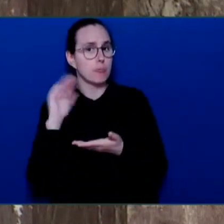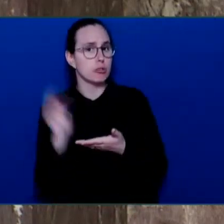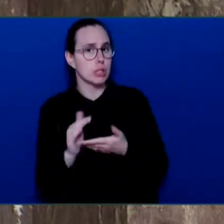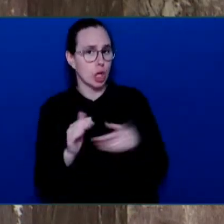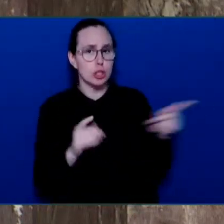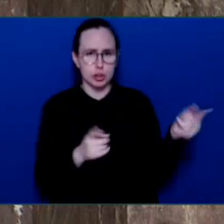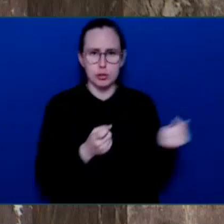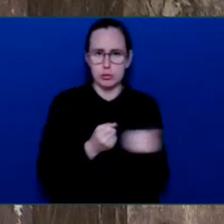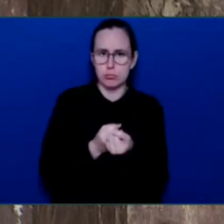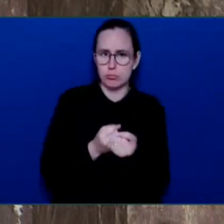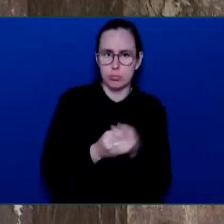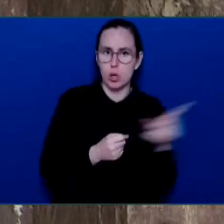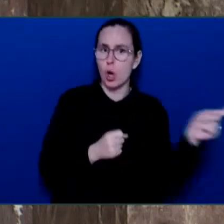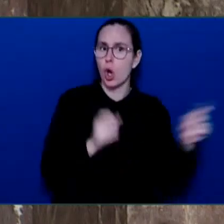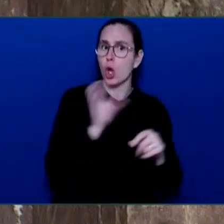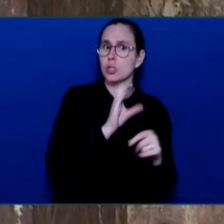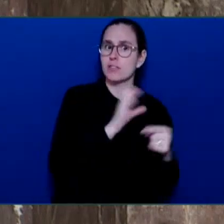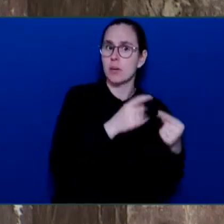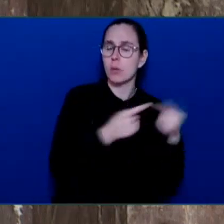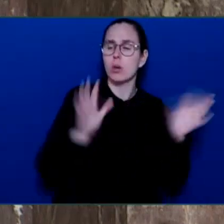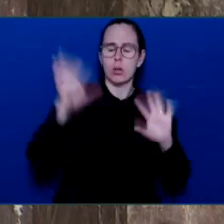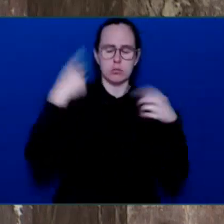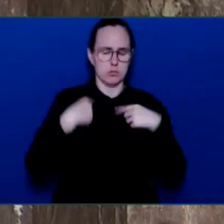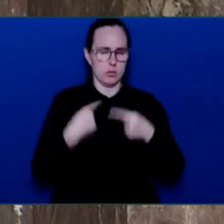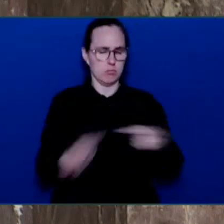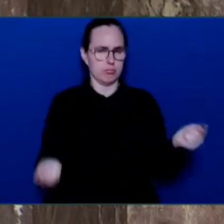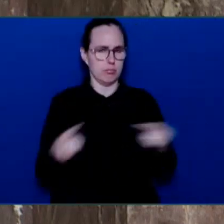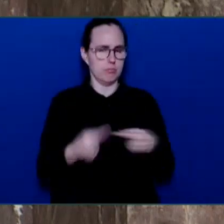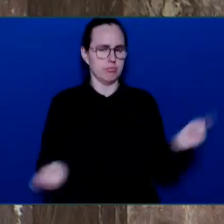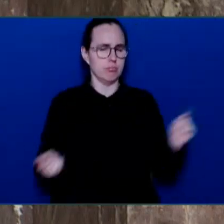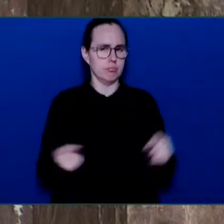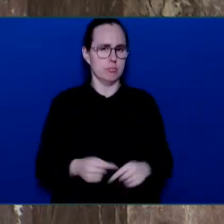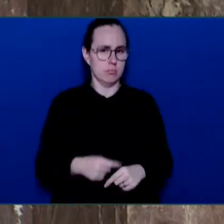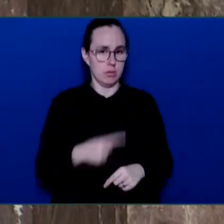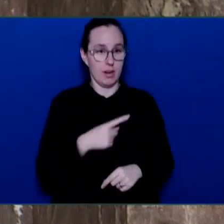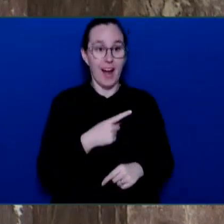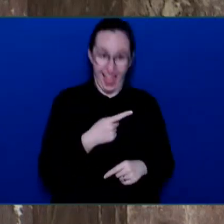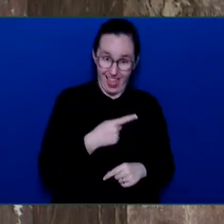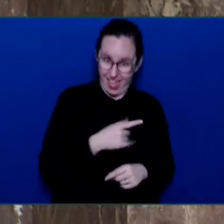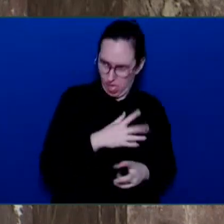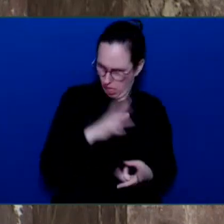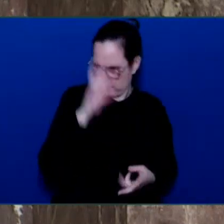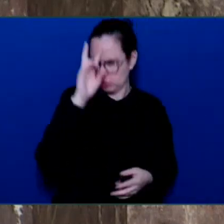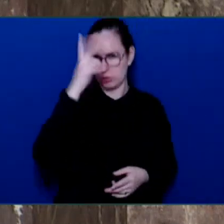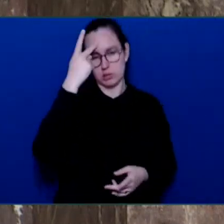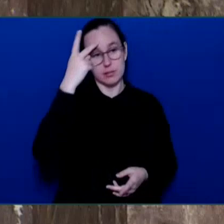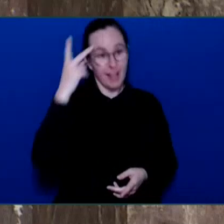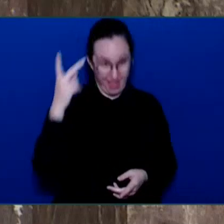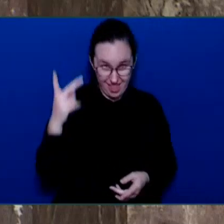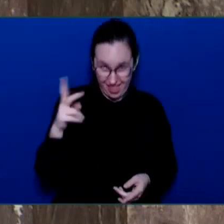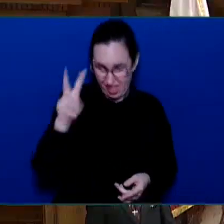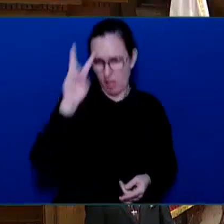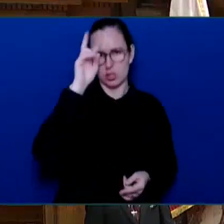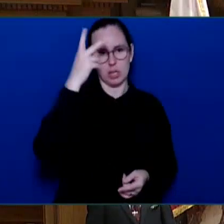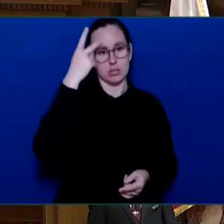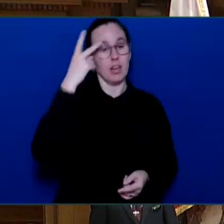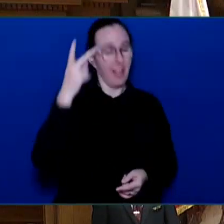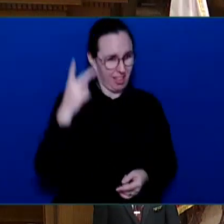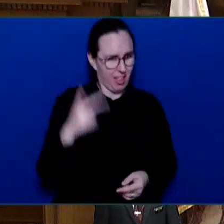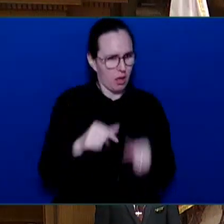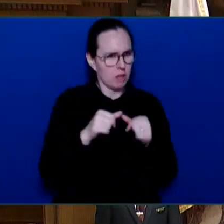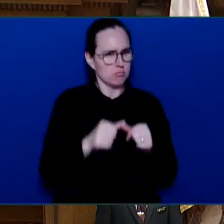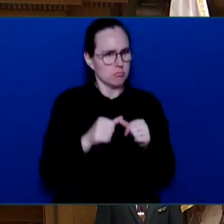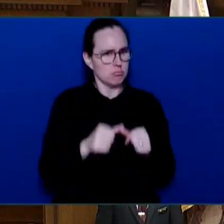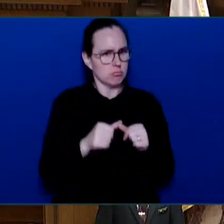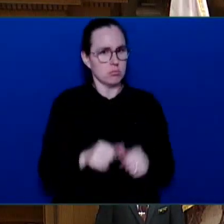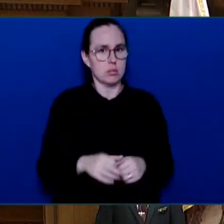Honourable Speaker, now, now a party... Members, members,